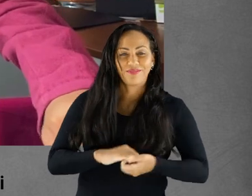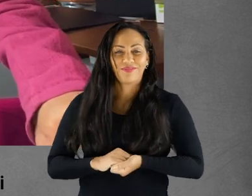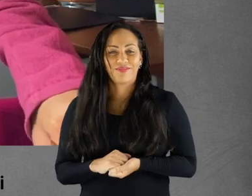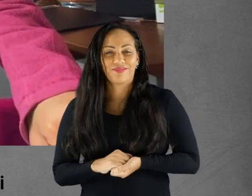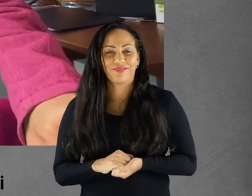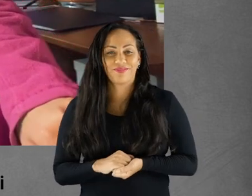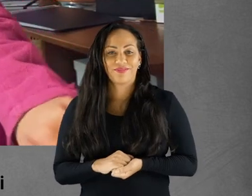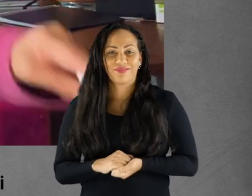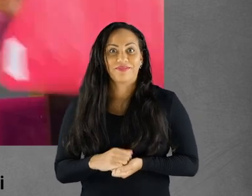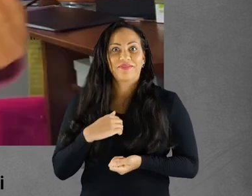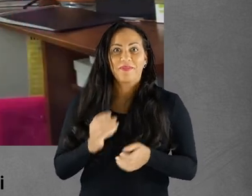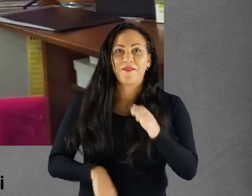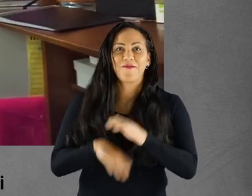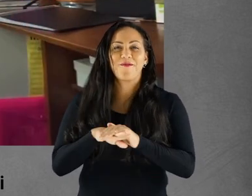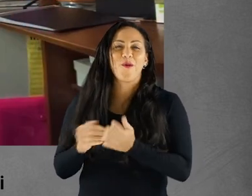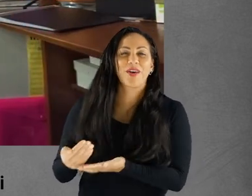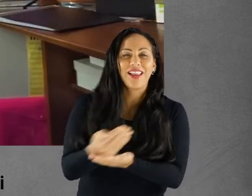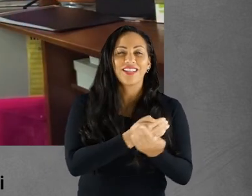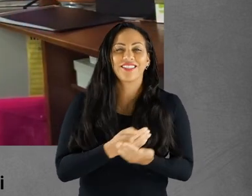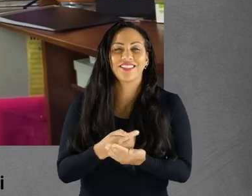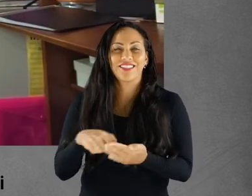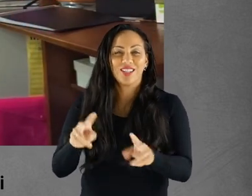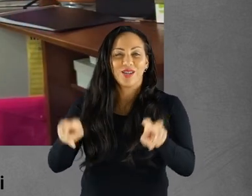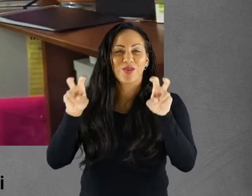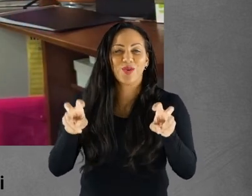my full collection of Wonder Woman